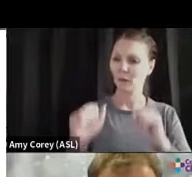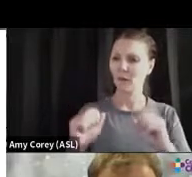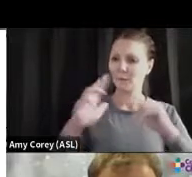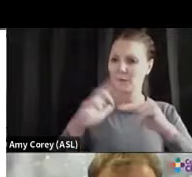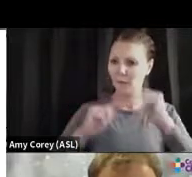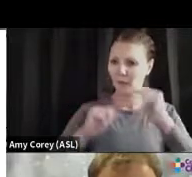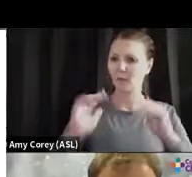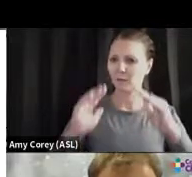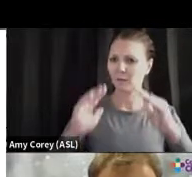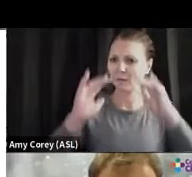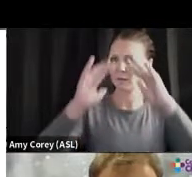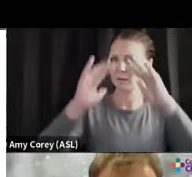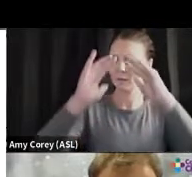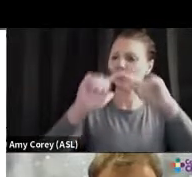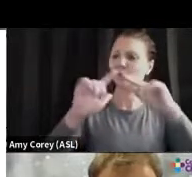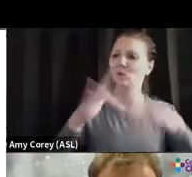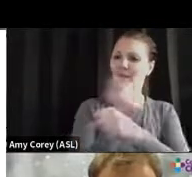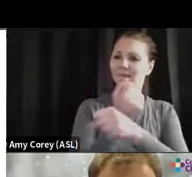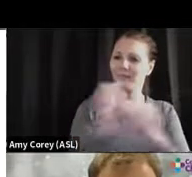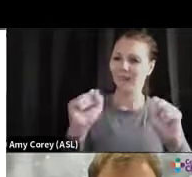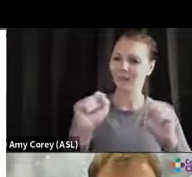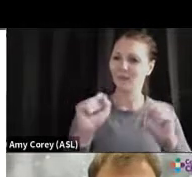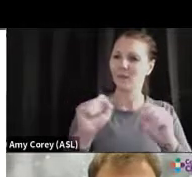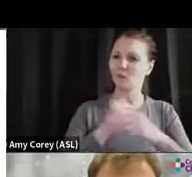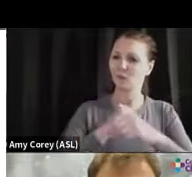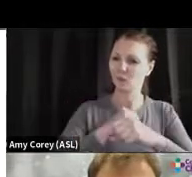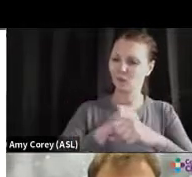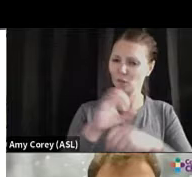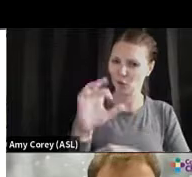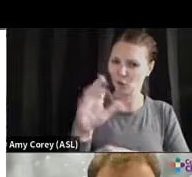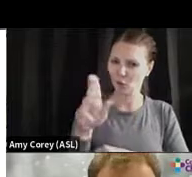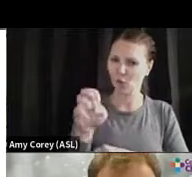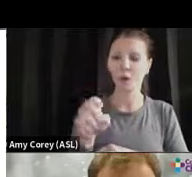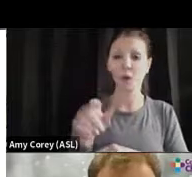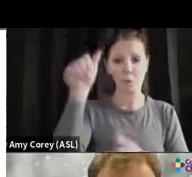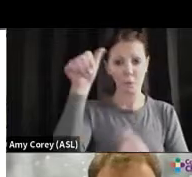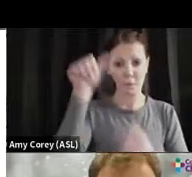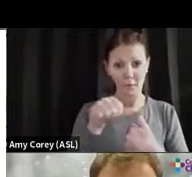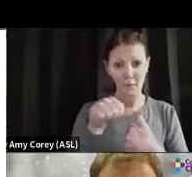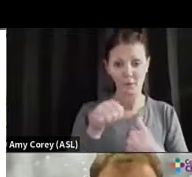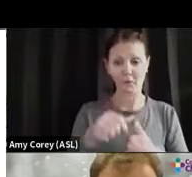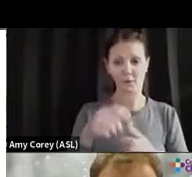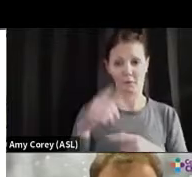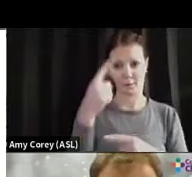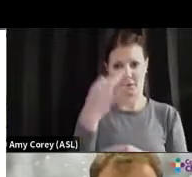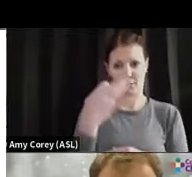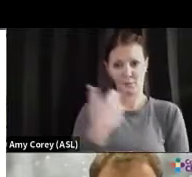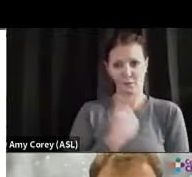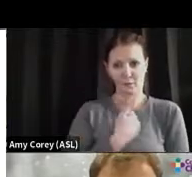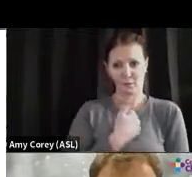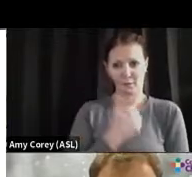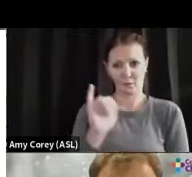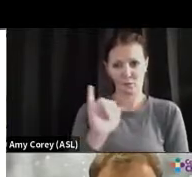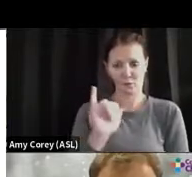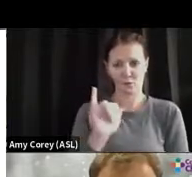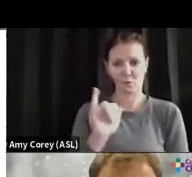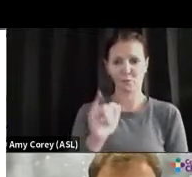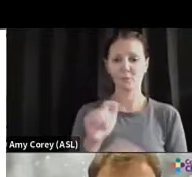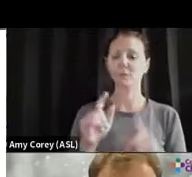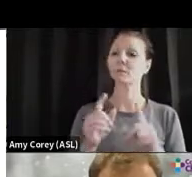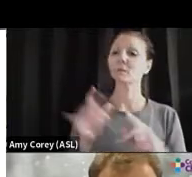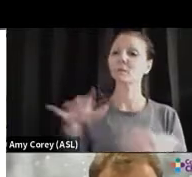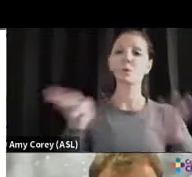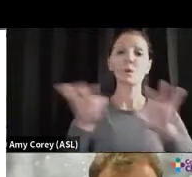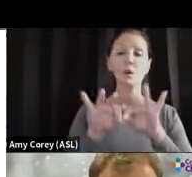Remember, your oxygen mask is part of that safety plan. But if we want a realistic approach, here are three things that you can do. Ground yourself,